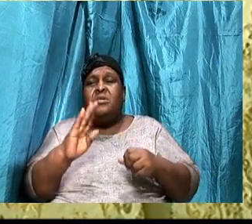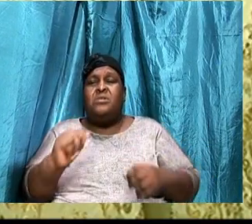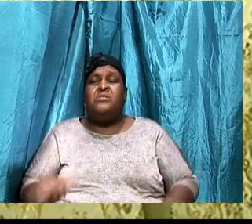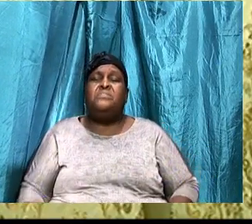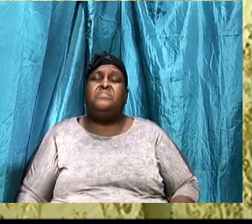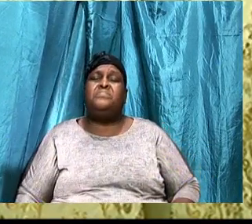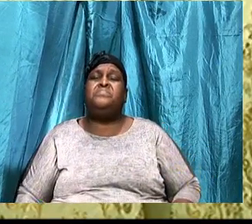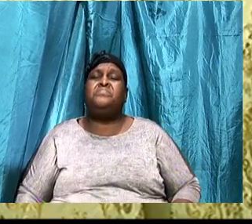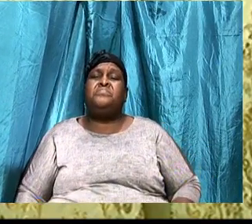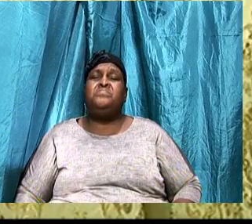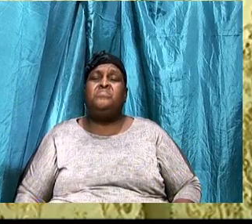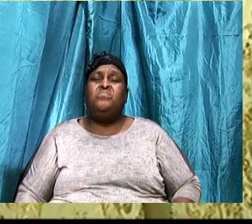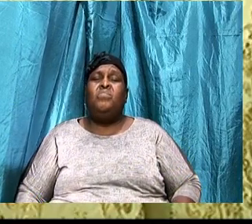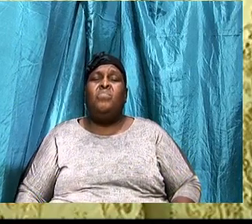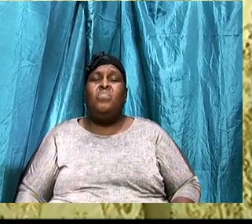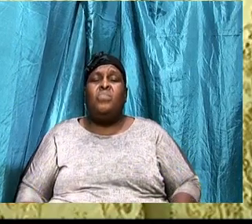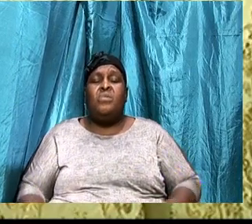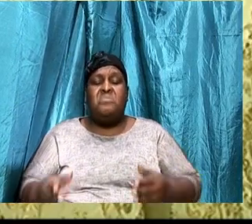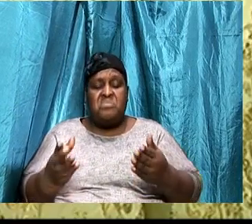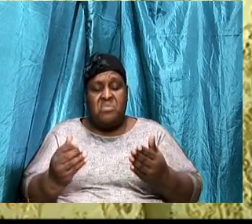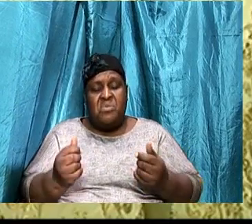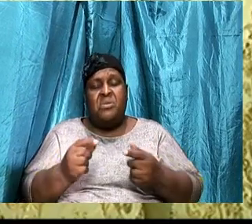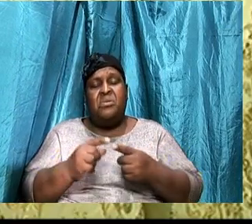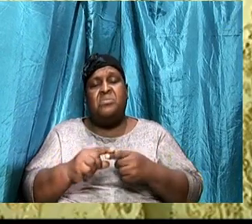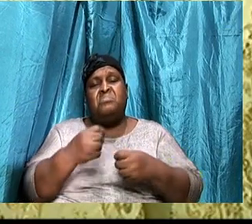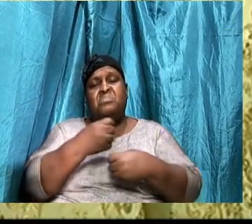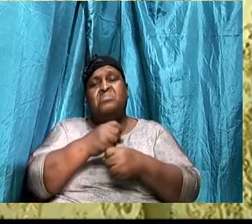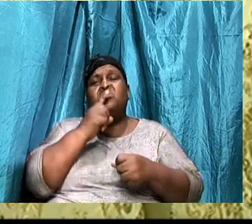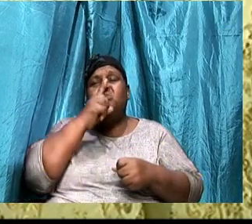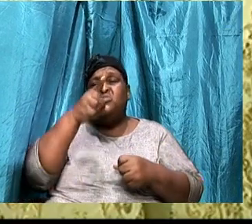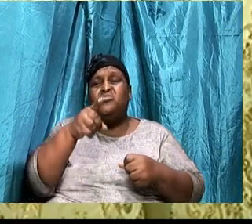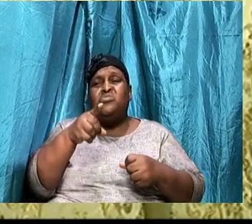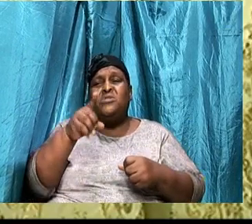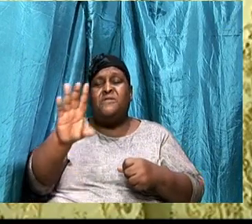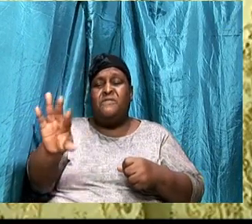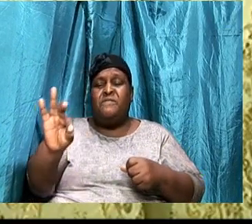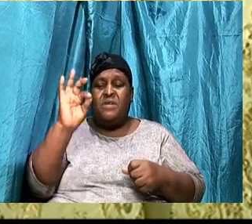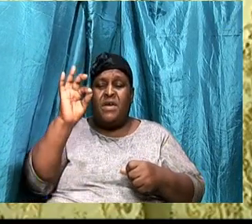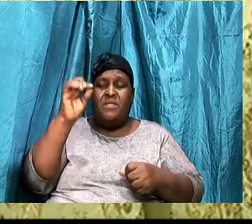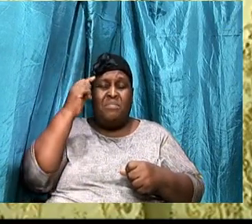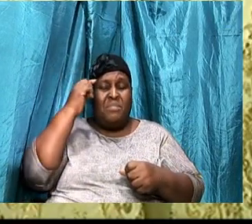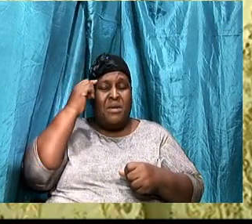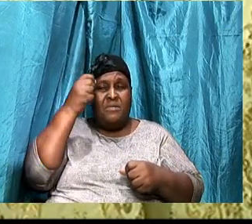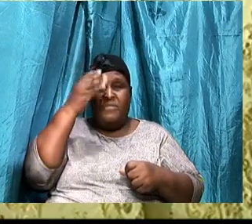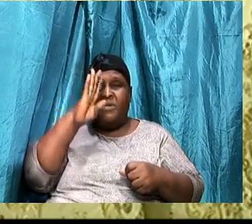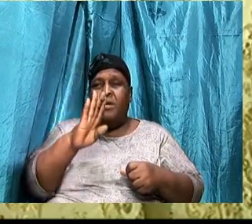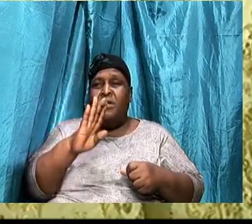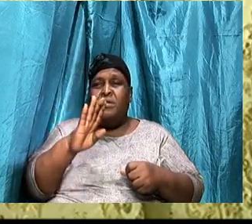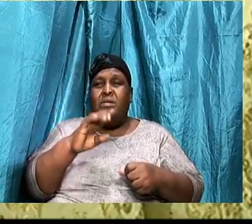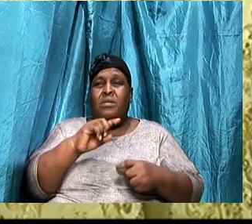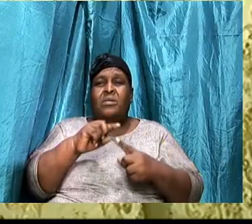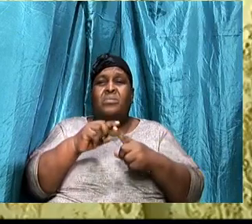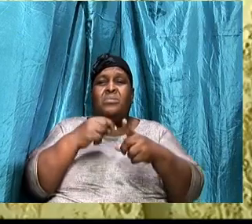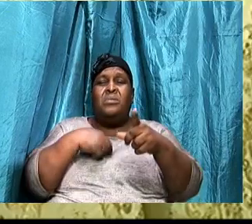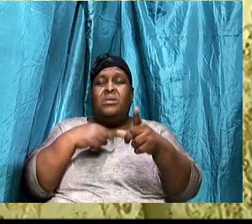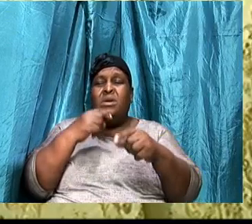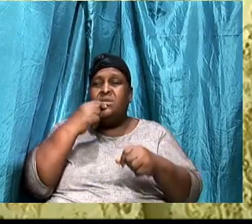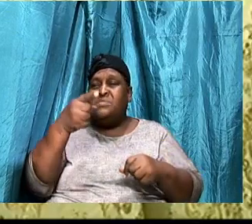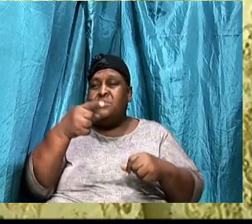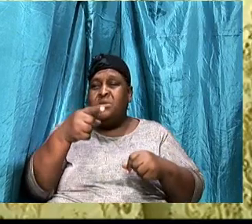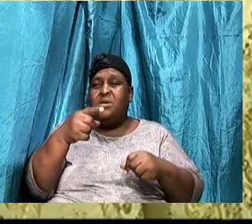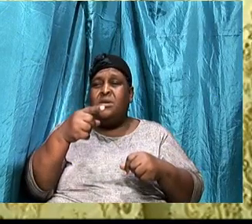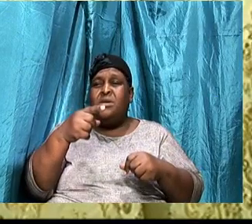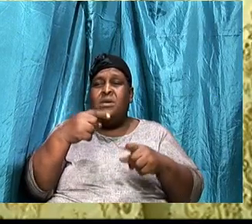want to make sure that I find the mind of God so that when I speak, you know, I know that I am speaking of the Lord.